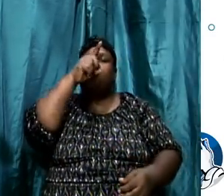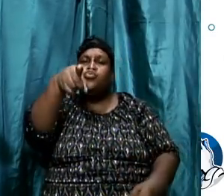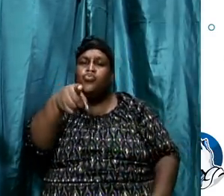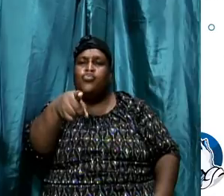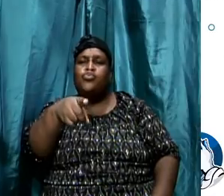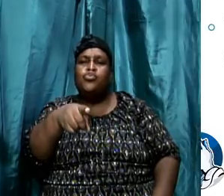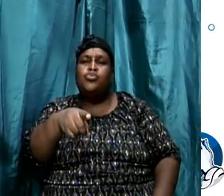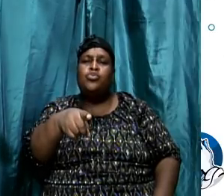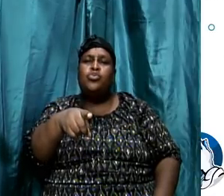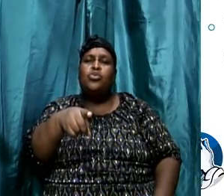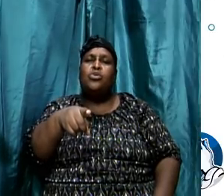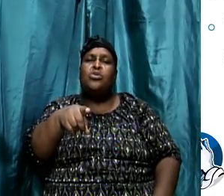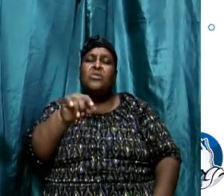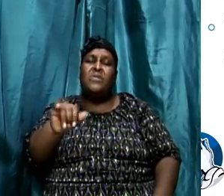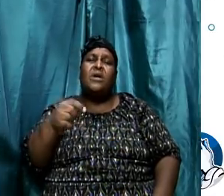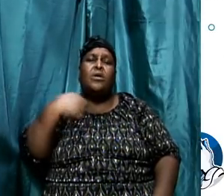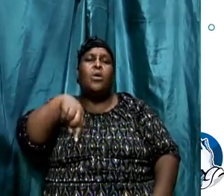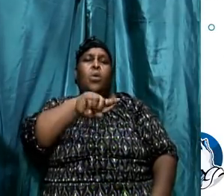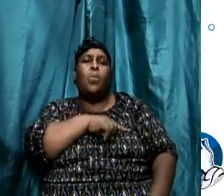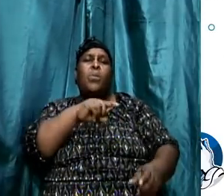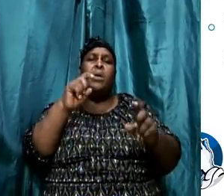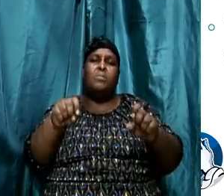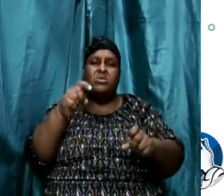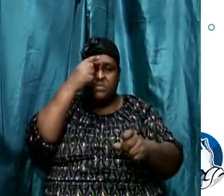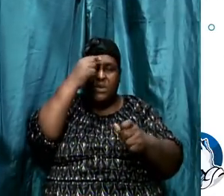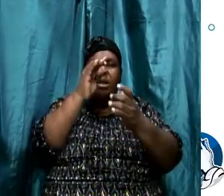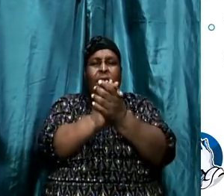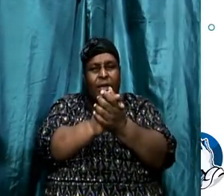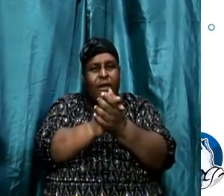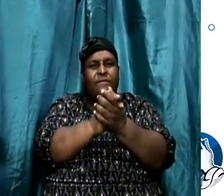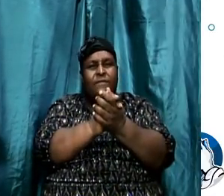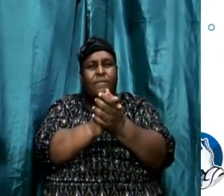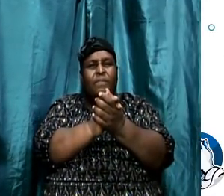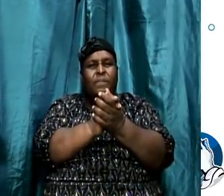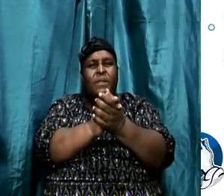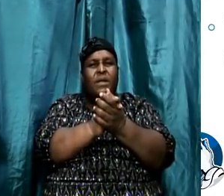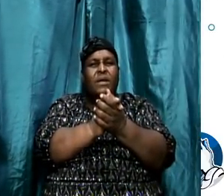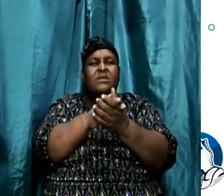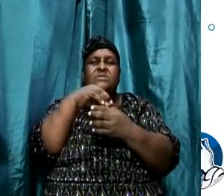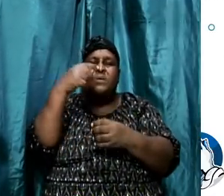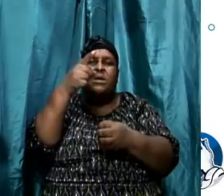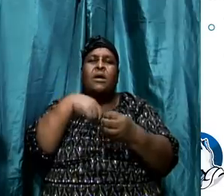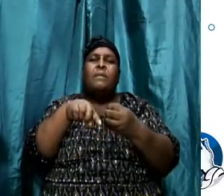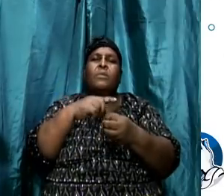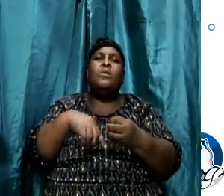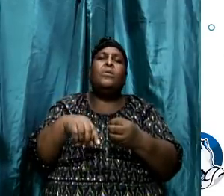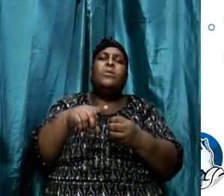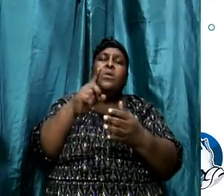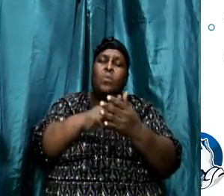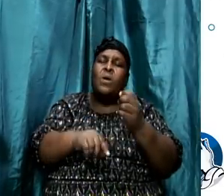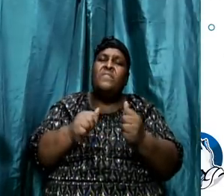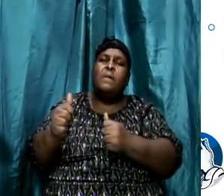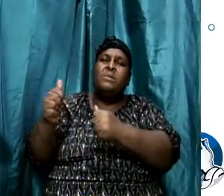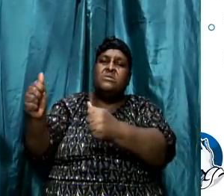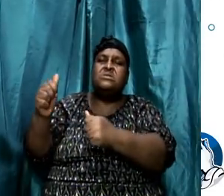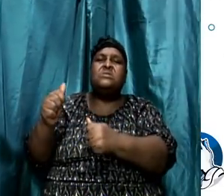which should be believed. It's talking about the standard, talking about what the apostles stand for. So one faith there is talking about